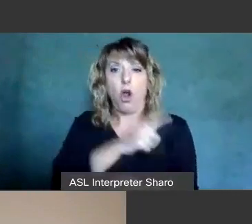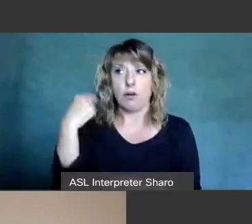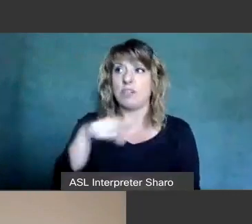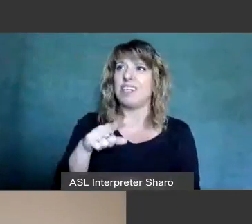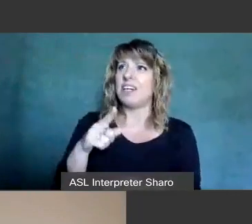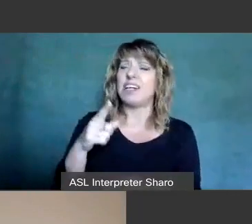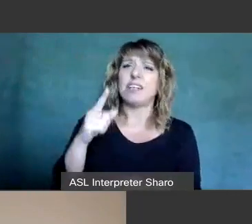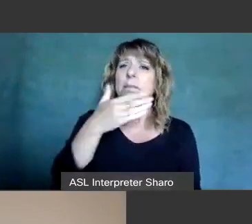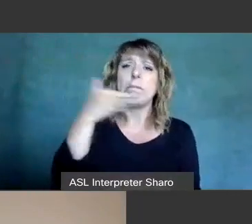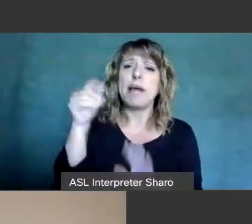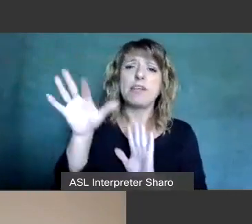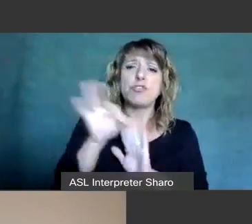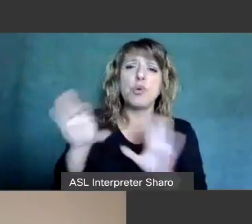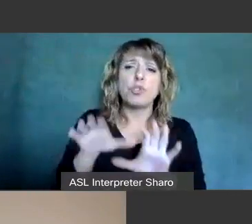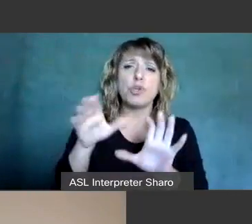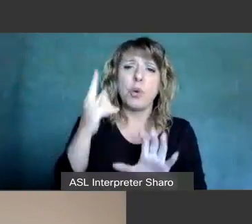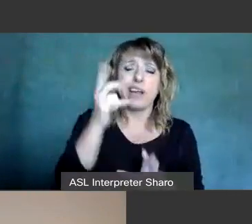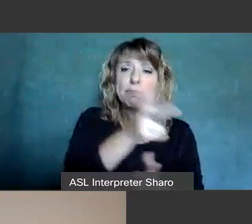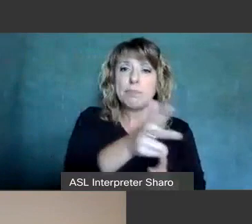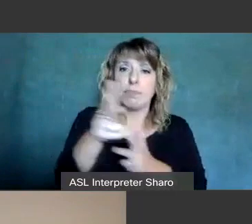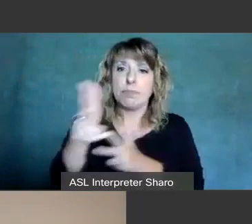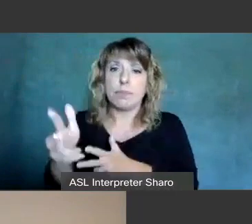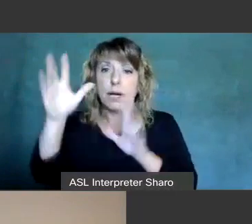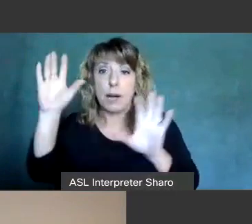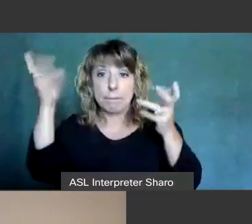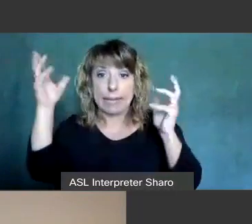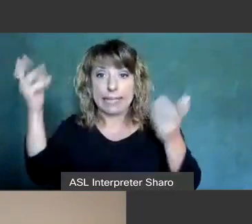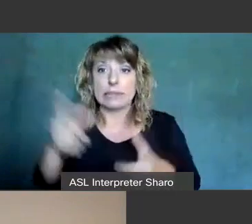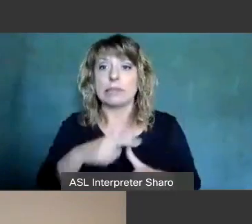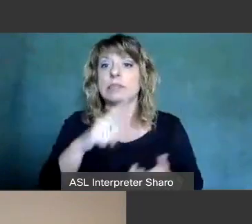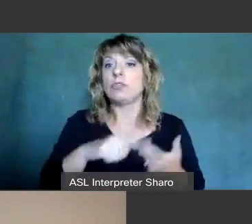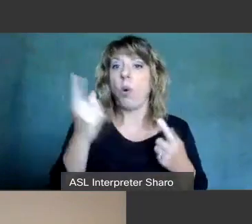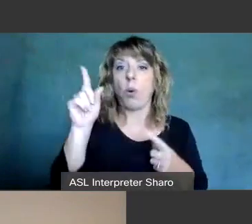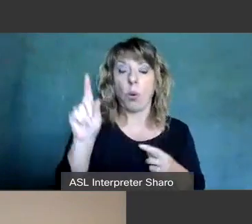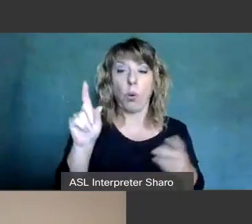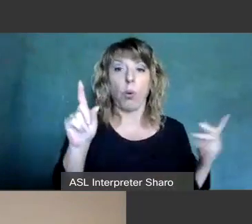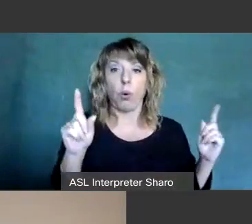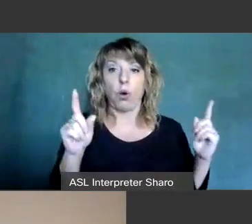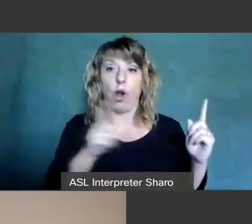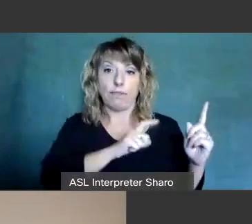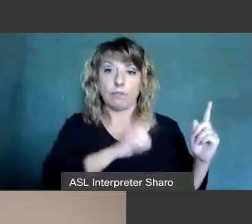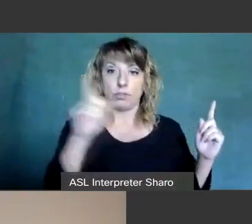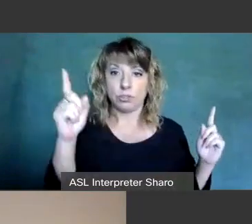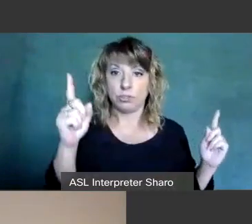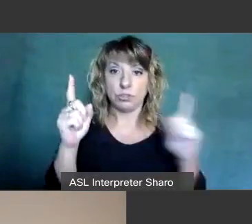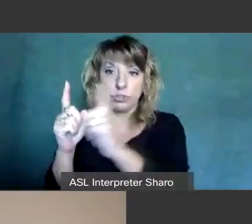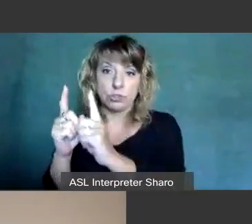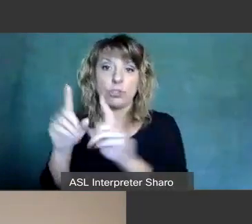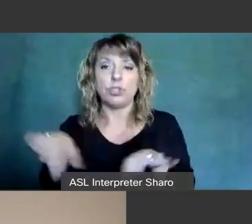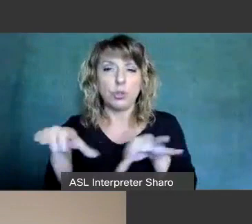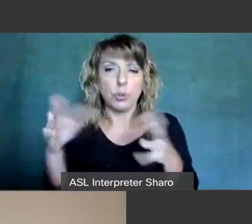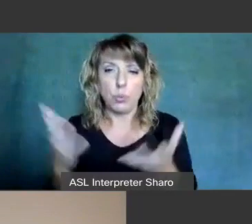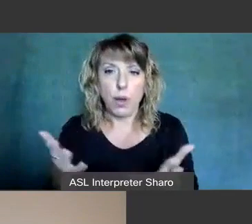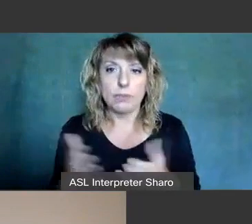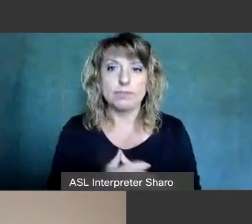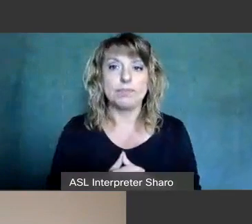you should do if if you're pulled over by the police what you should do if you're approached by an officer and that is